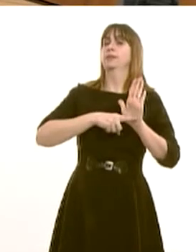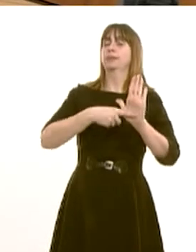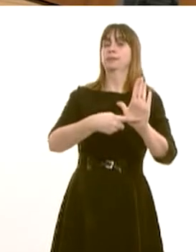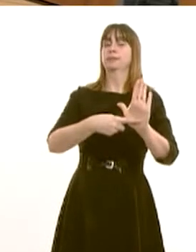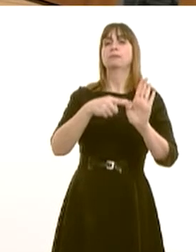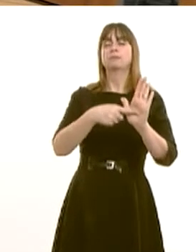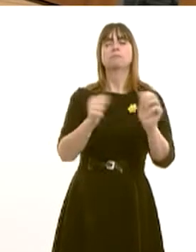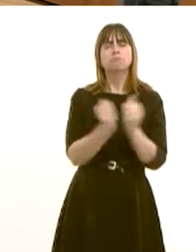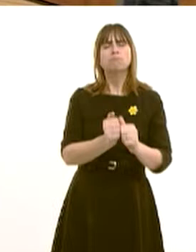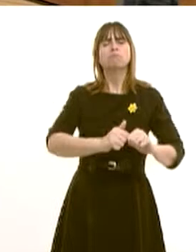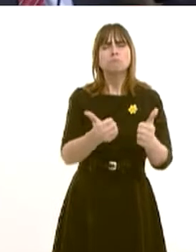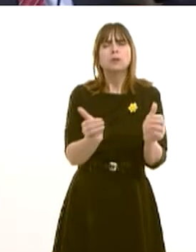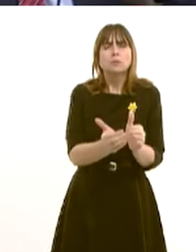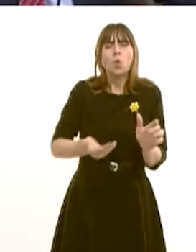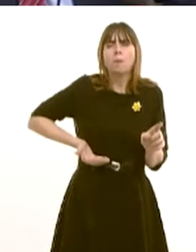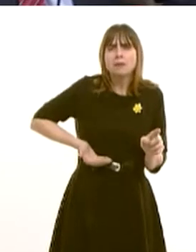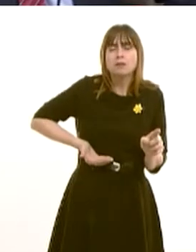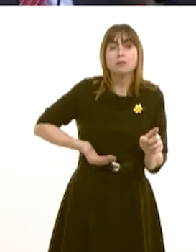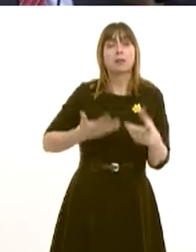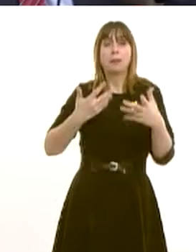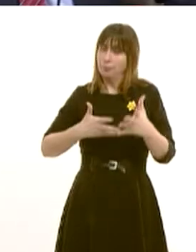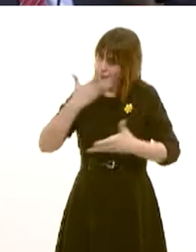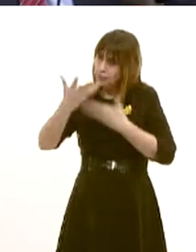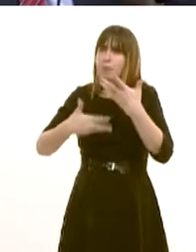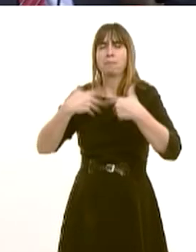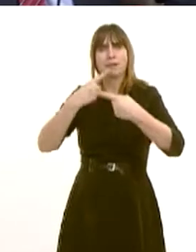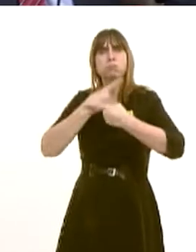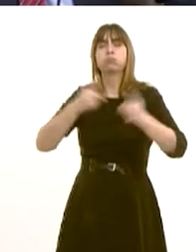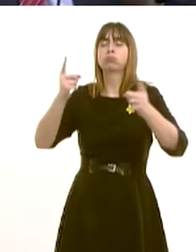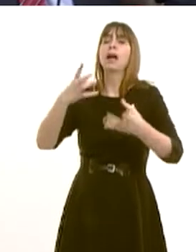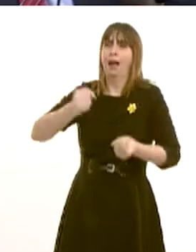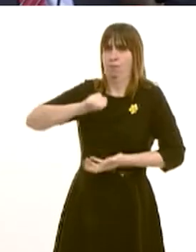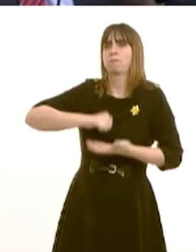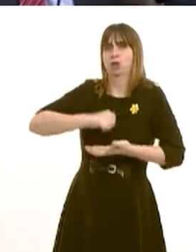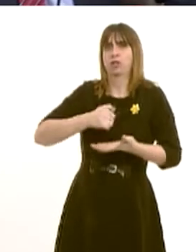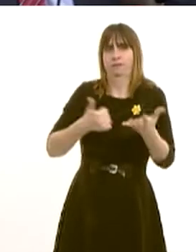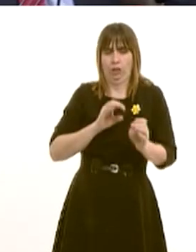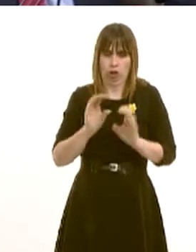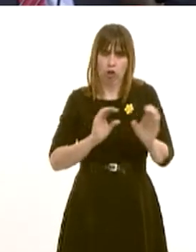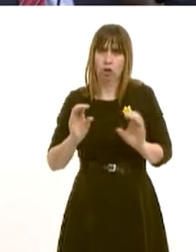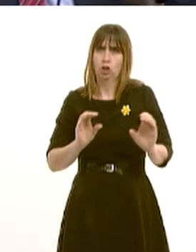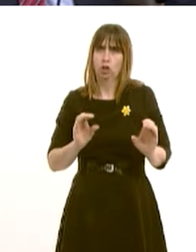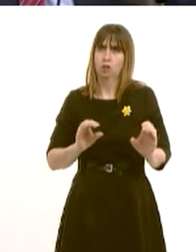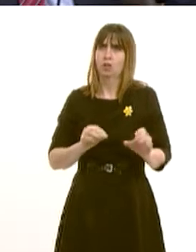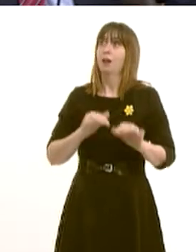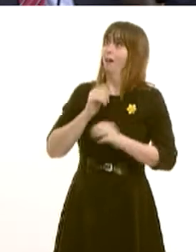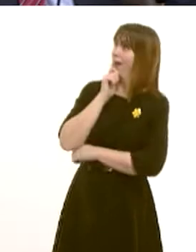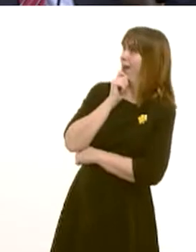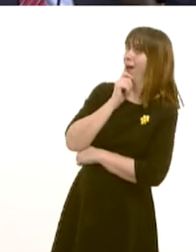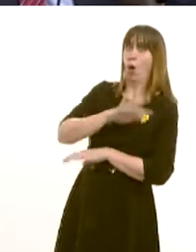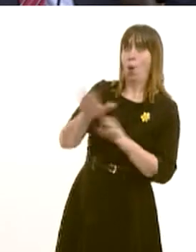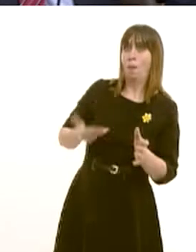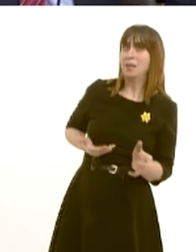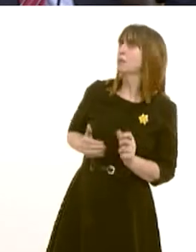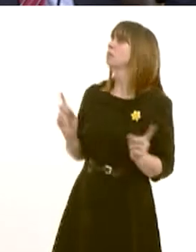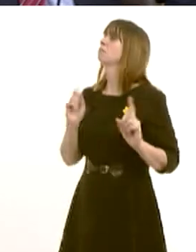benefit to small businesses across Wales. We have explained it and we have costed it. The small business owners of Wales wait to see what he will say